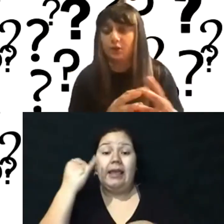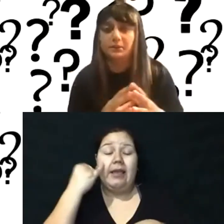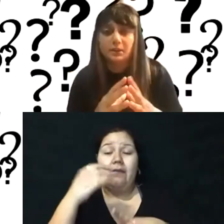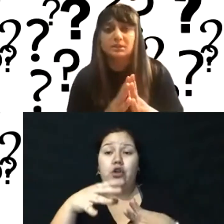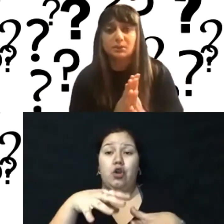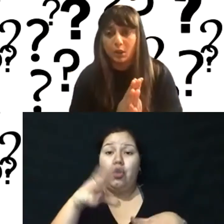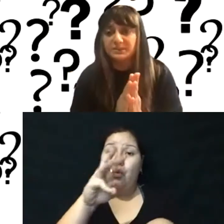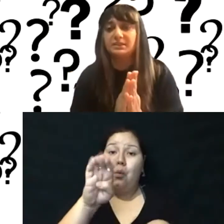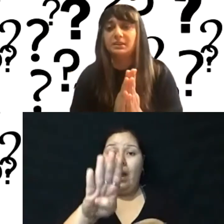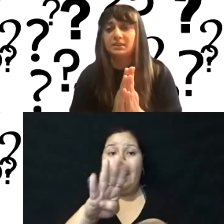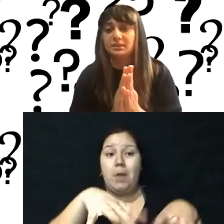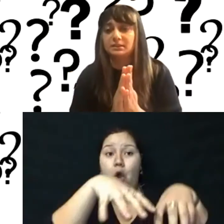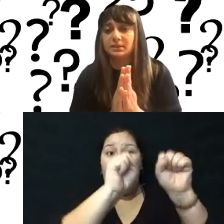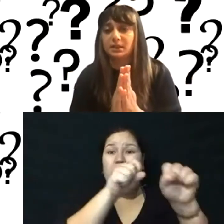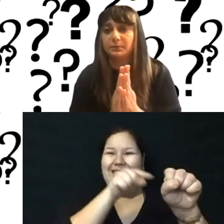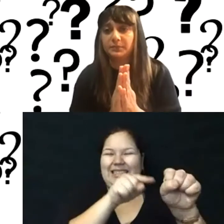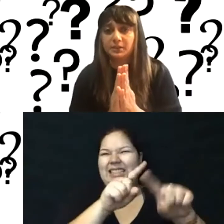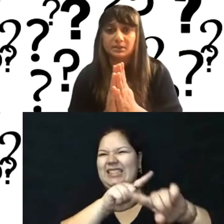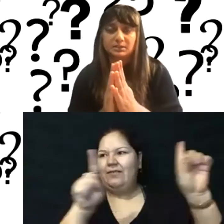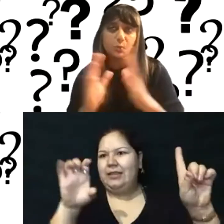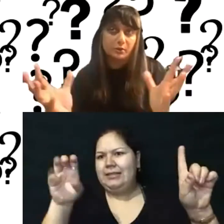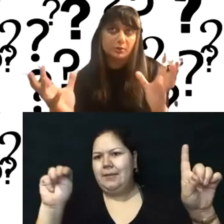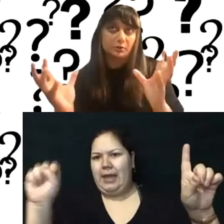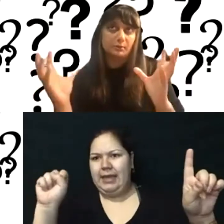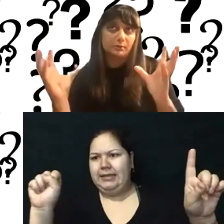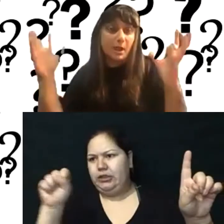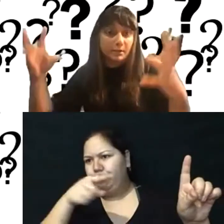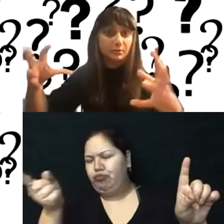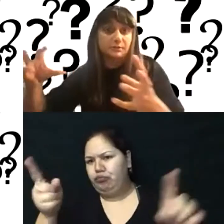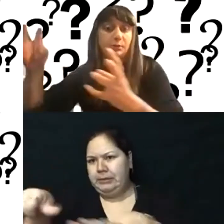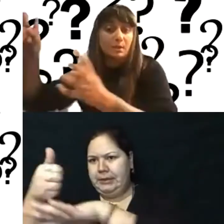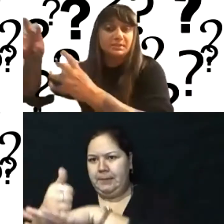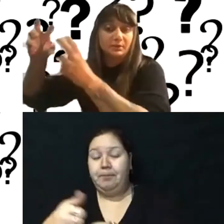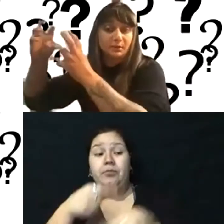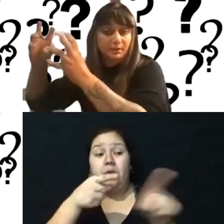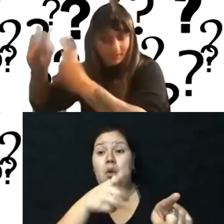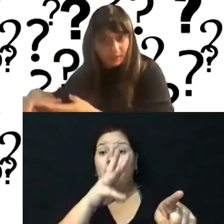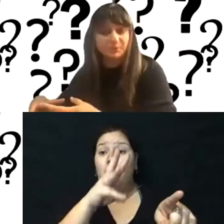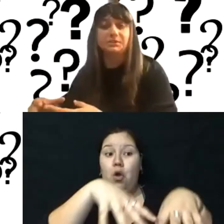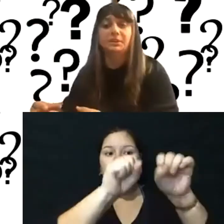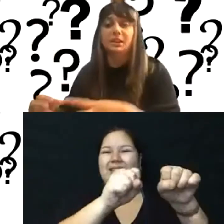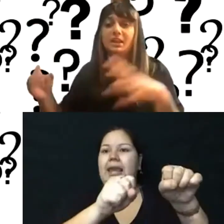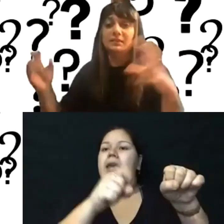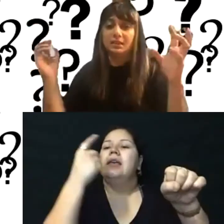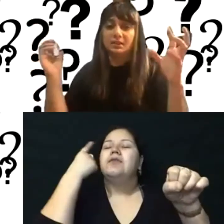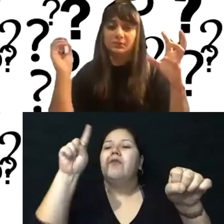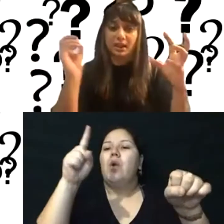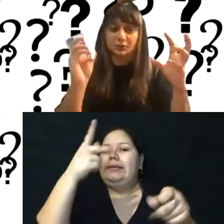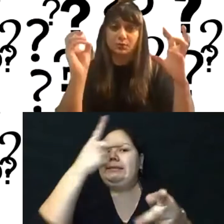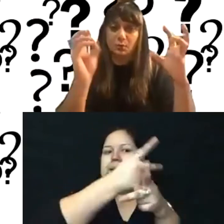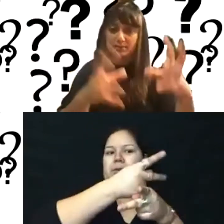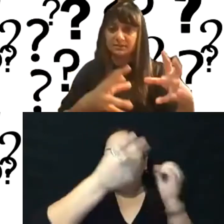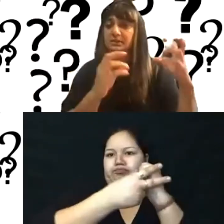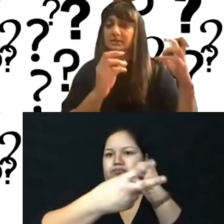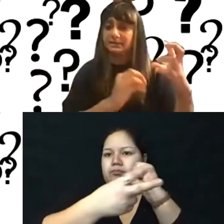building on. So hosting is, is where your files for your website are kept. And then the